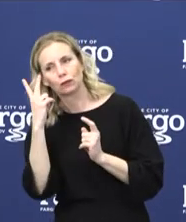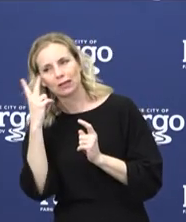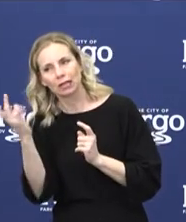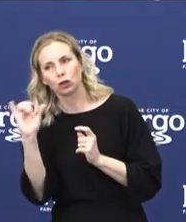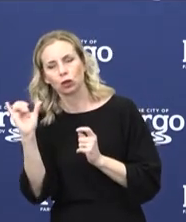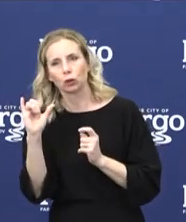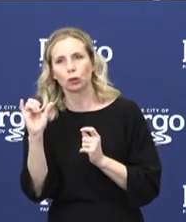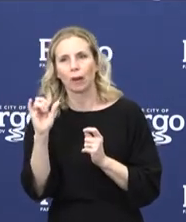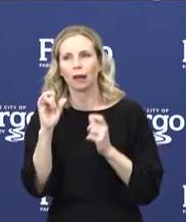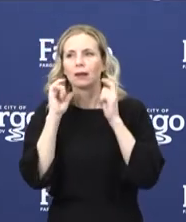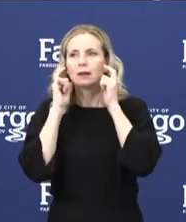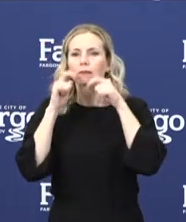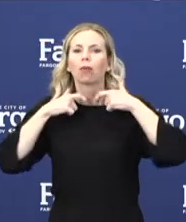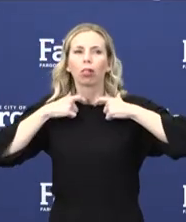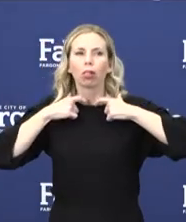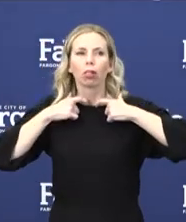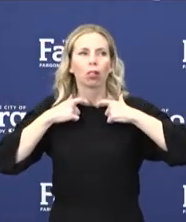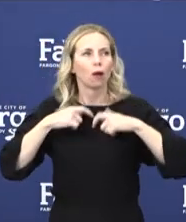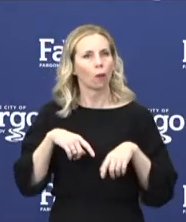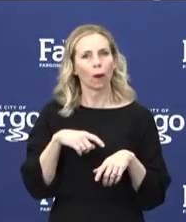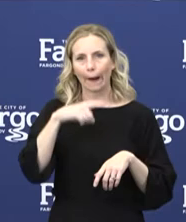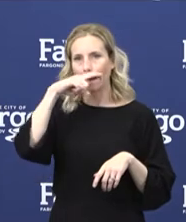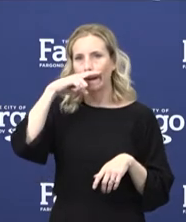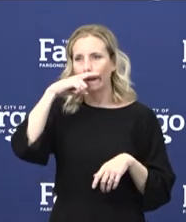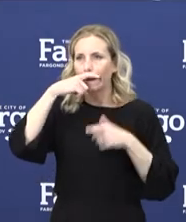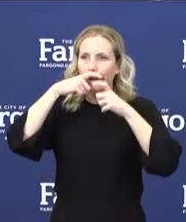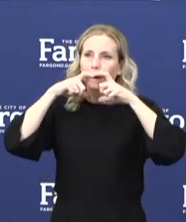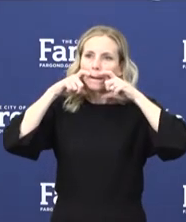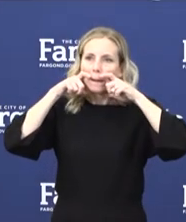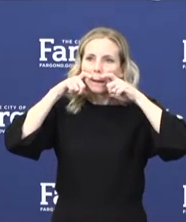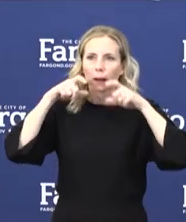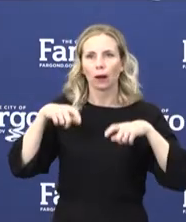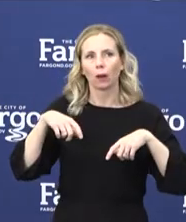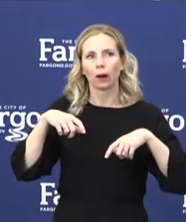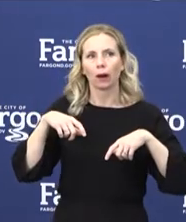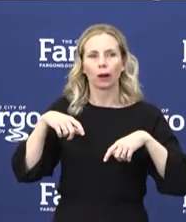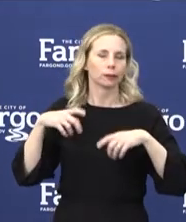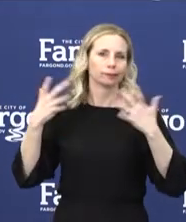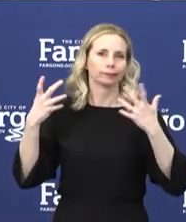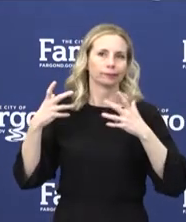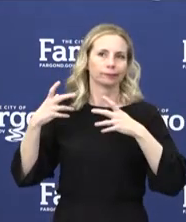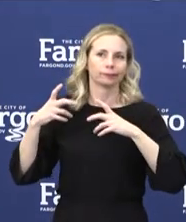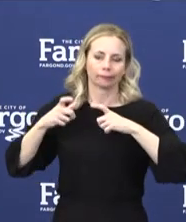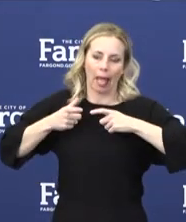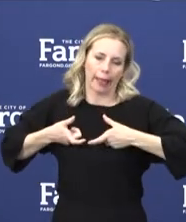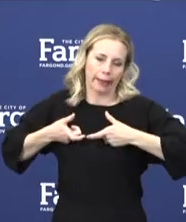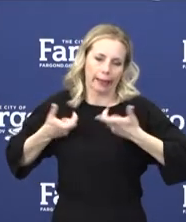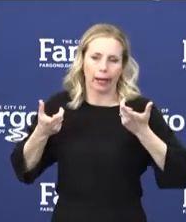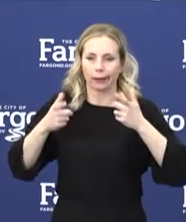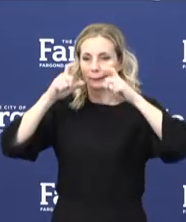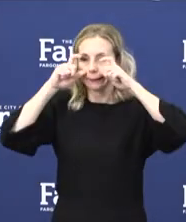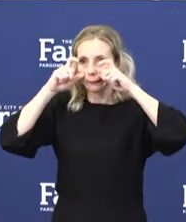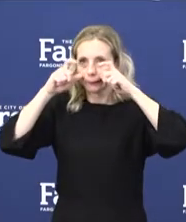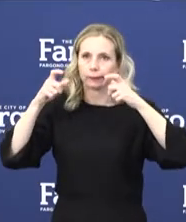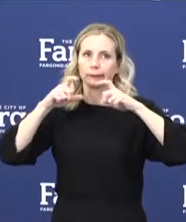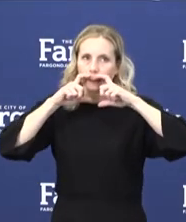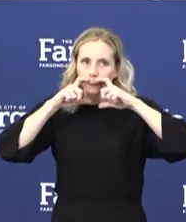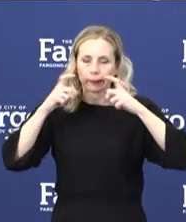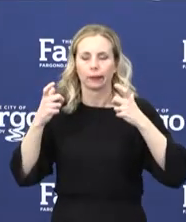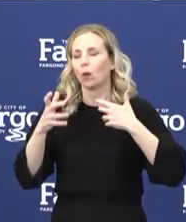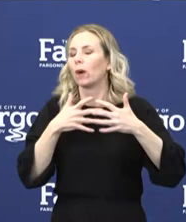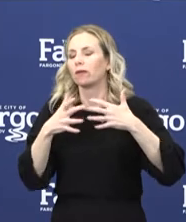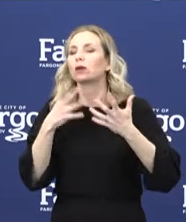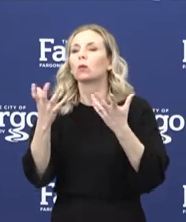some around their neck, some around, you know, the back of their neck, some just covering their nose, some just their mouth. So